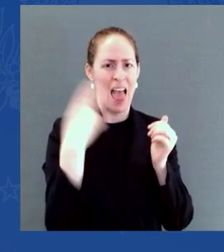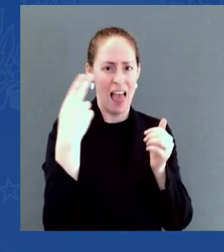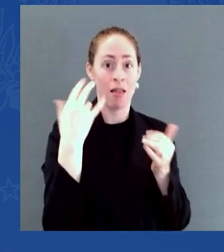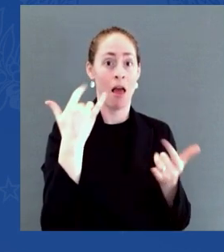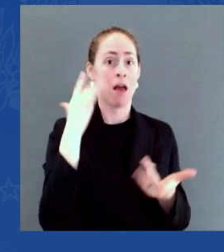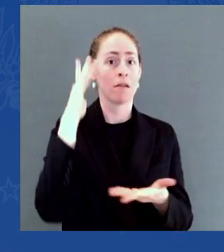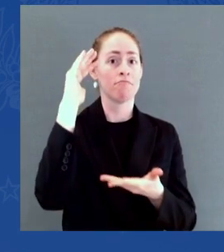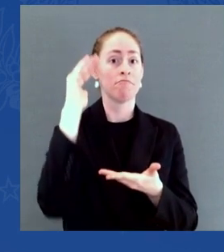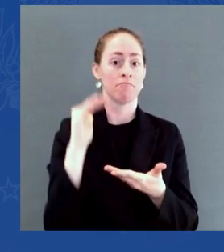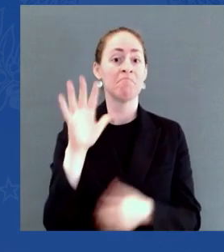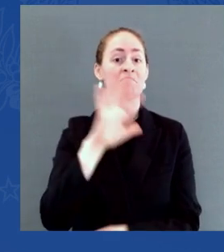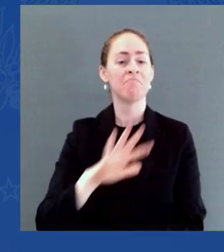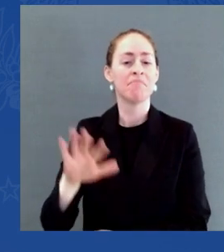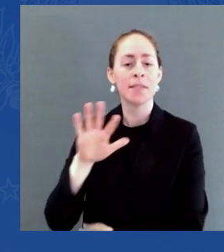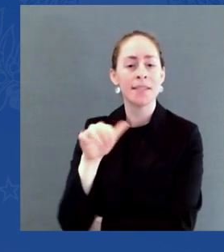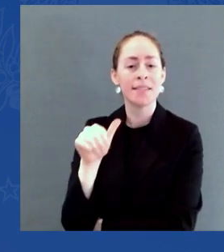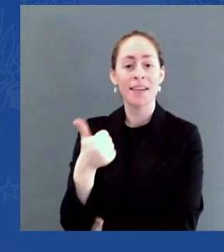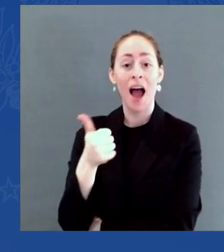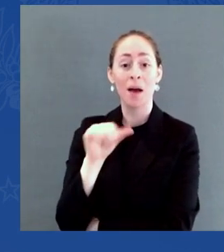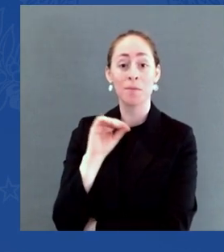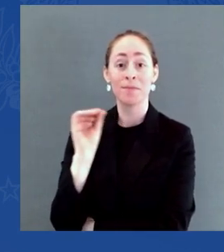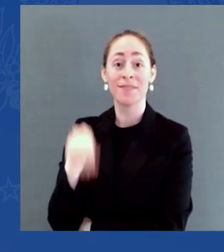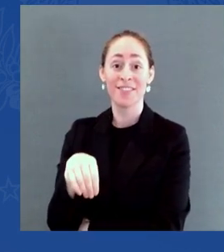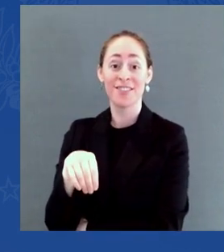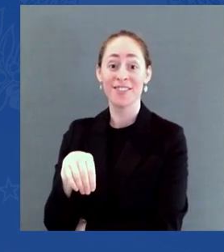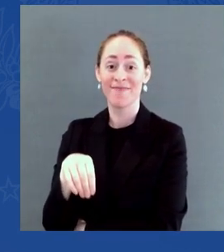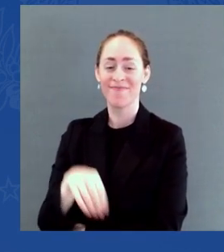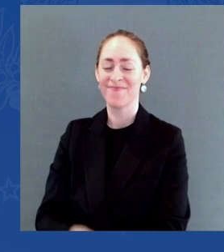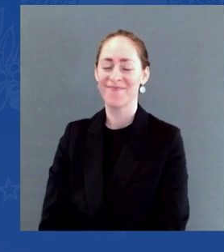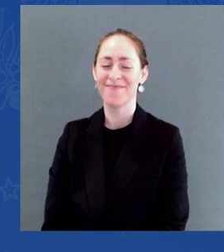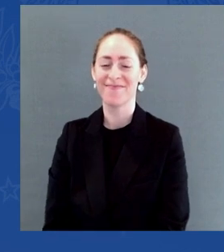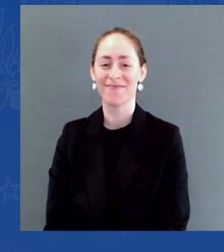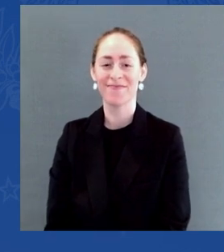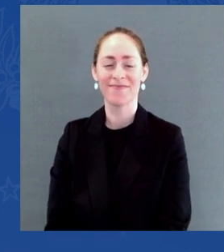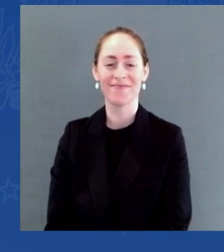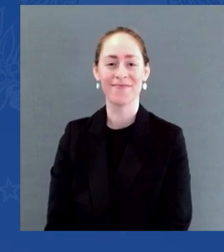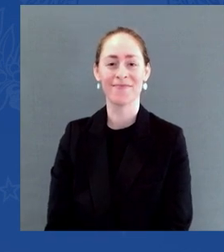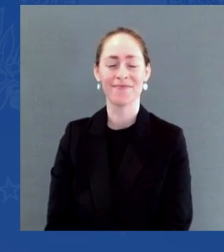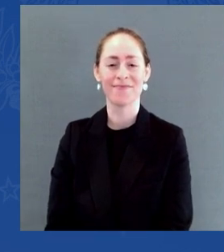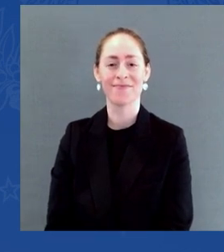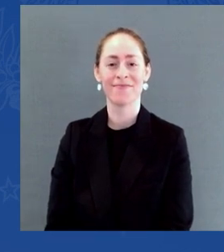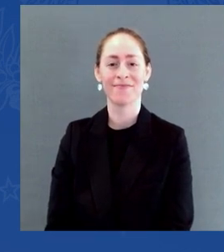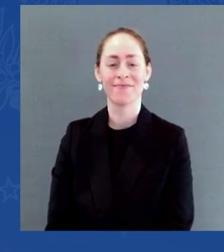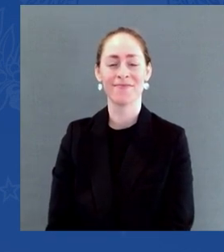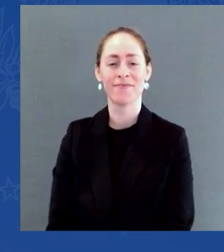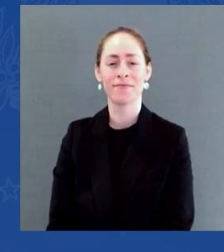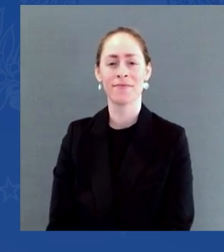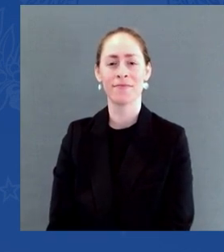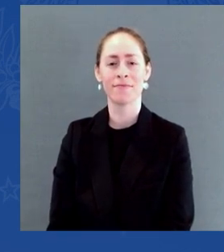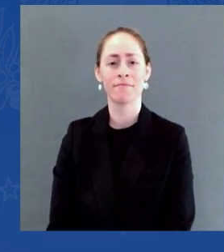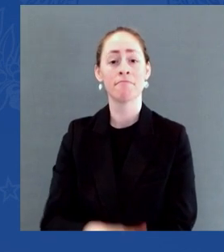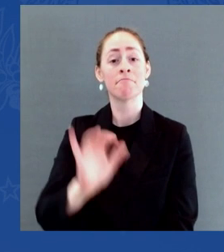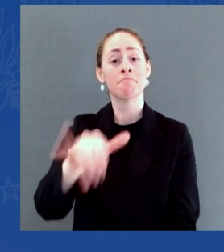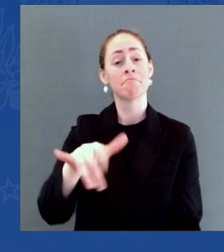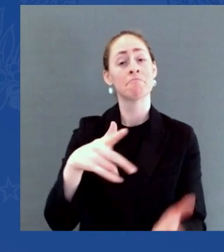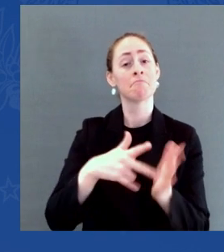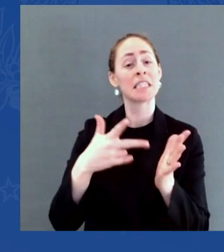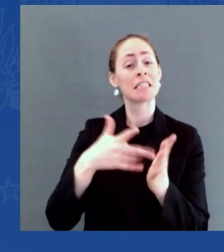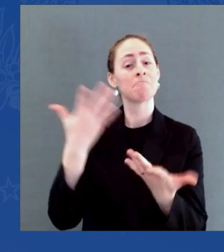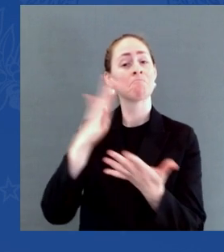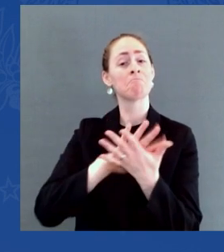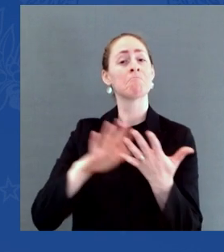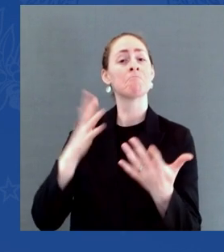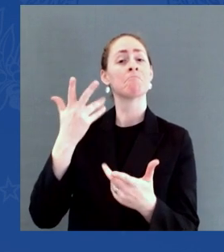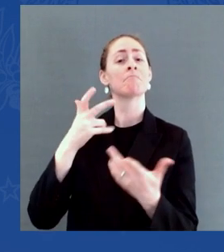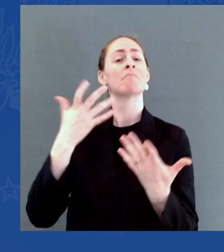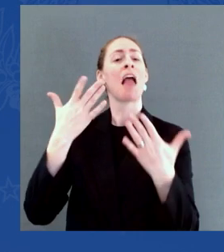25 cents per gallon. Those savings should reach the American people very soon, and it can't happen fast enough. And I've